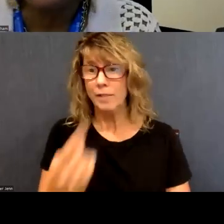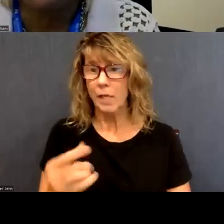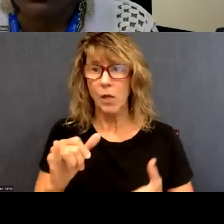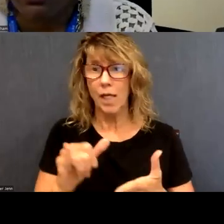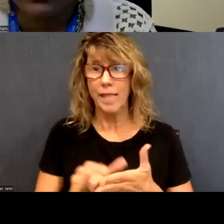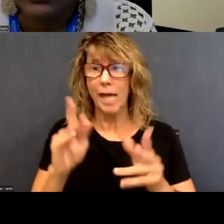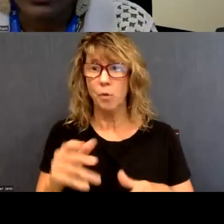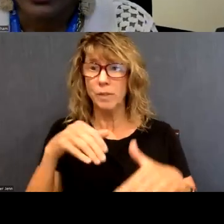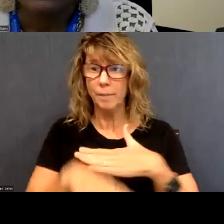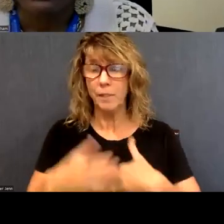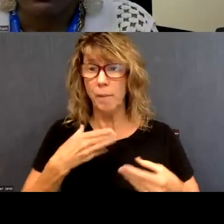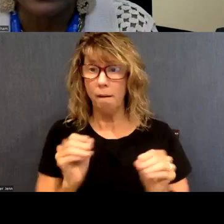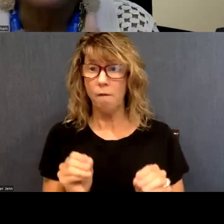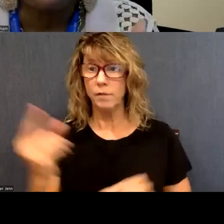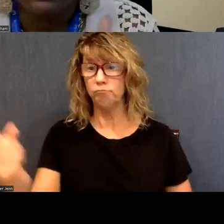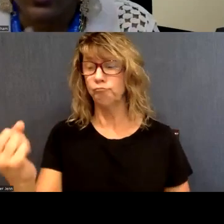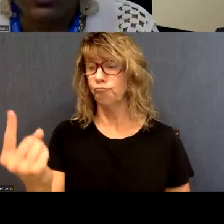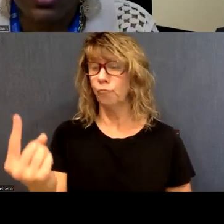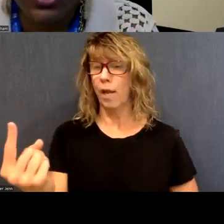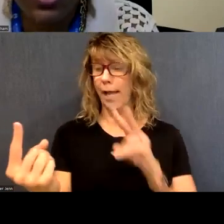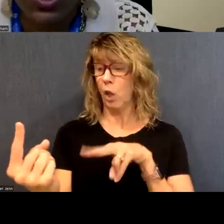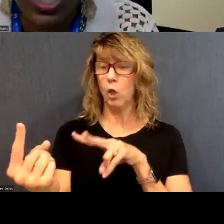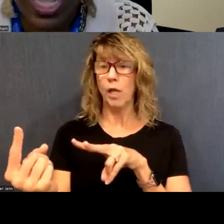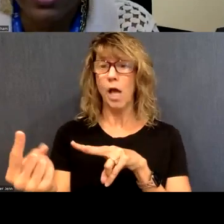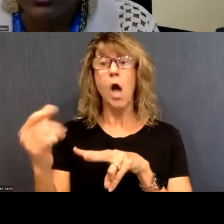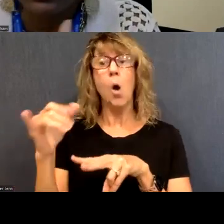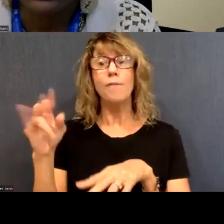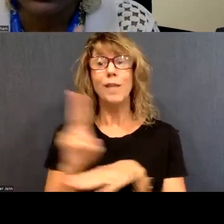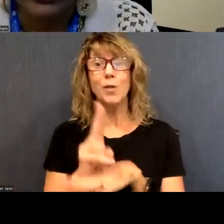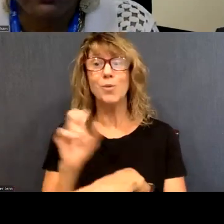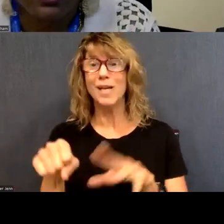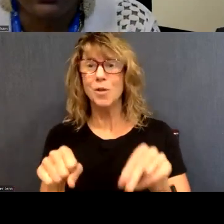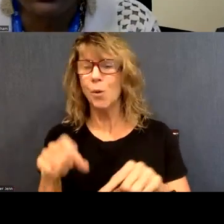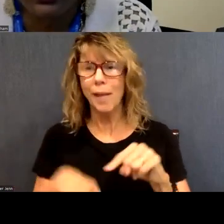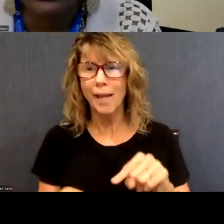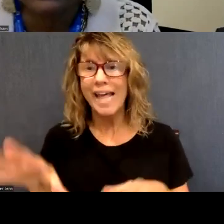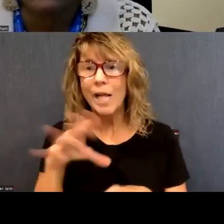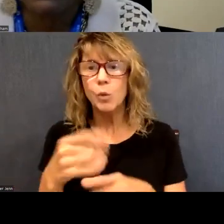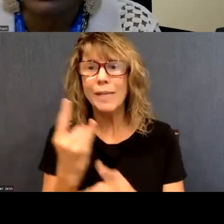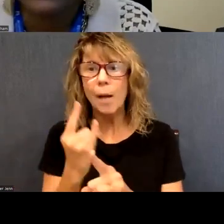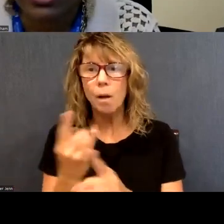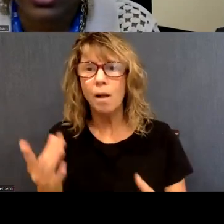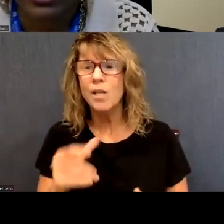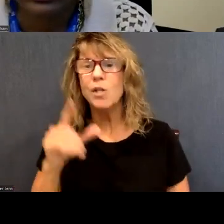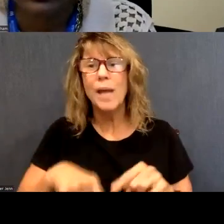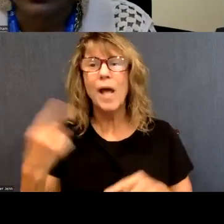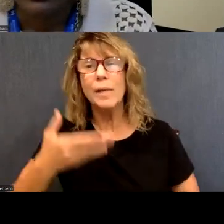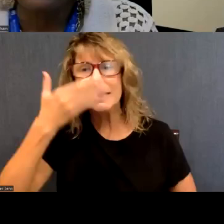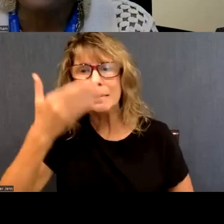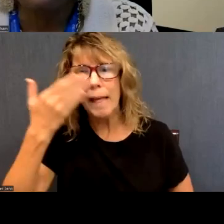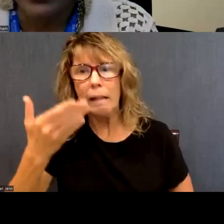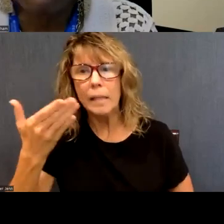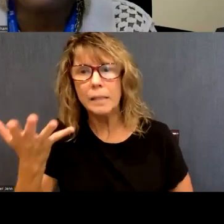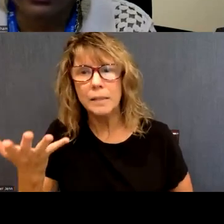somebody walks into my office and, uh, I can tell you whether they're a user or not. That also includes alcohol. You don't always smell intoxication.